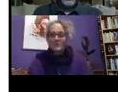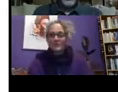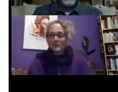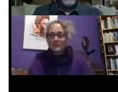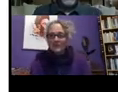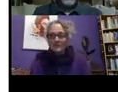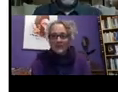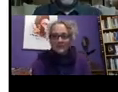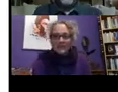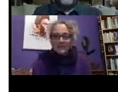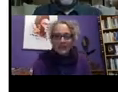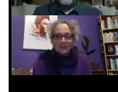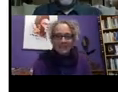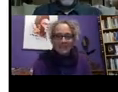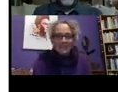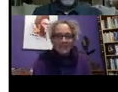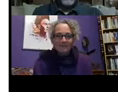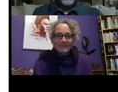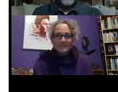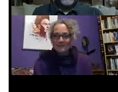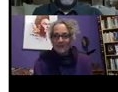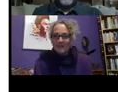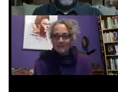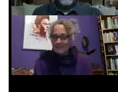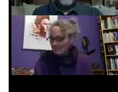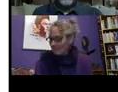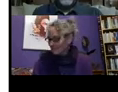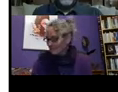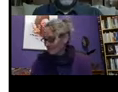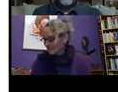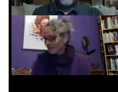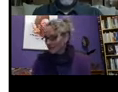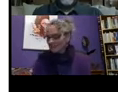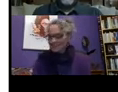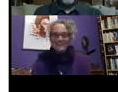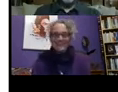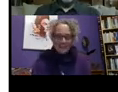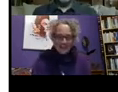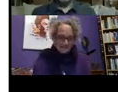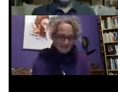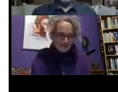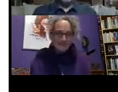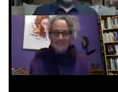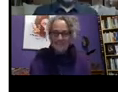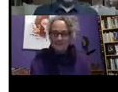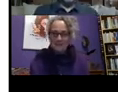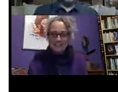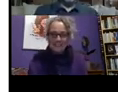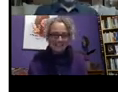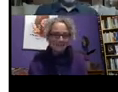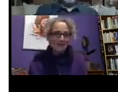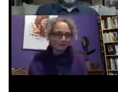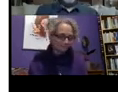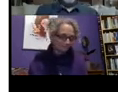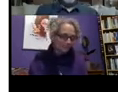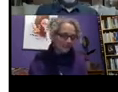you very much for inviting me along. And it's great to be here and to get to hear everybody else that's speaking